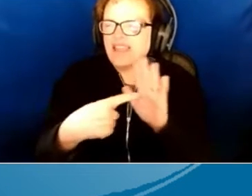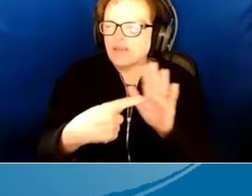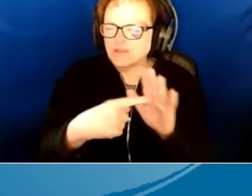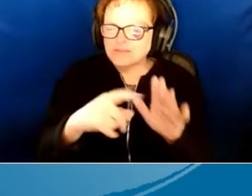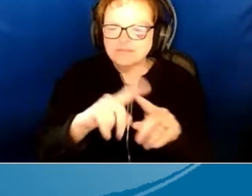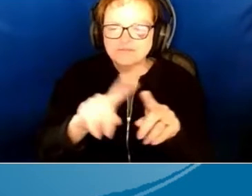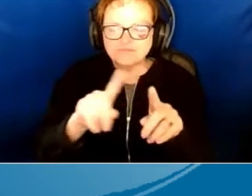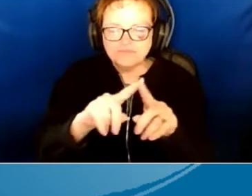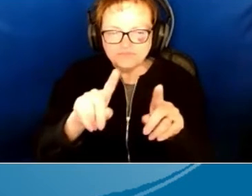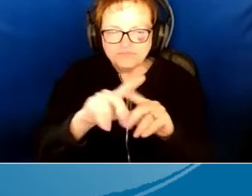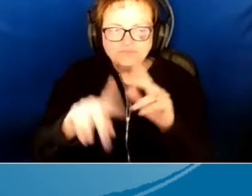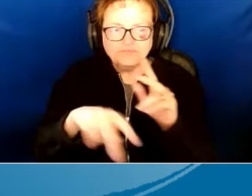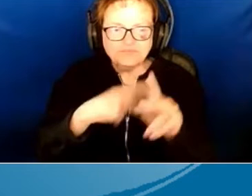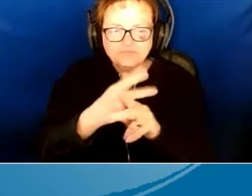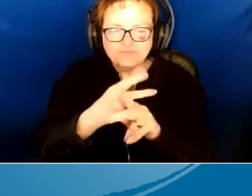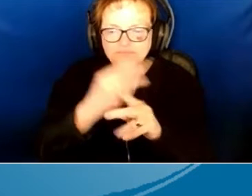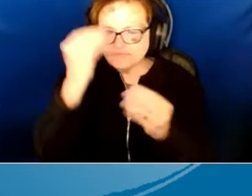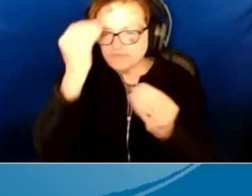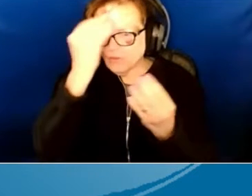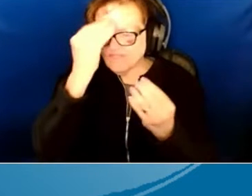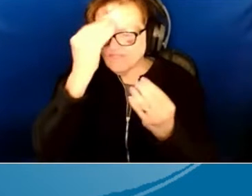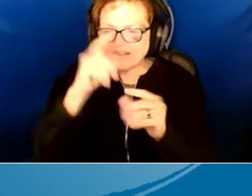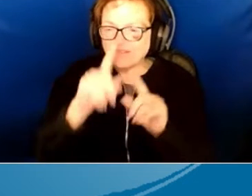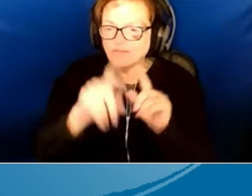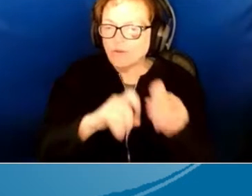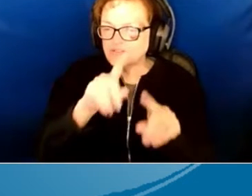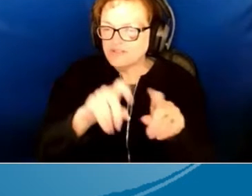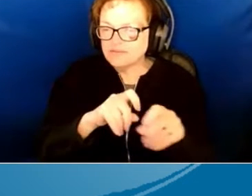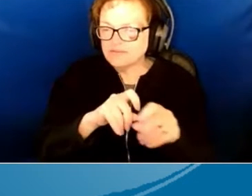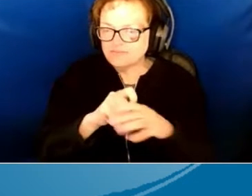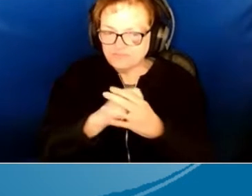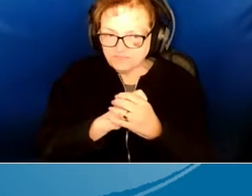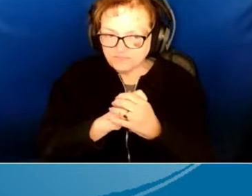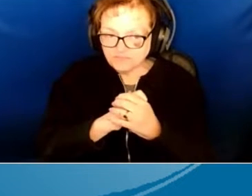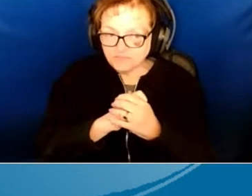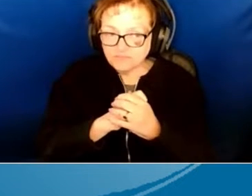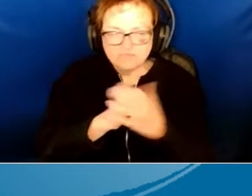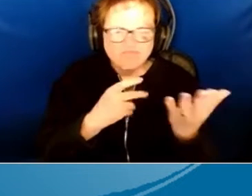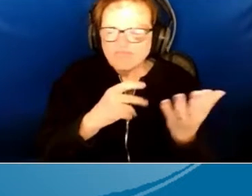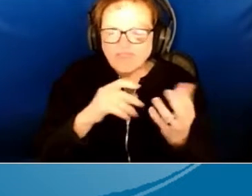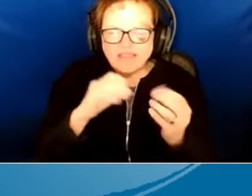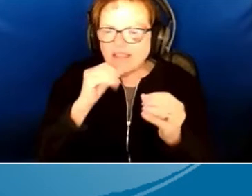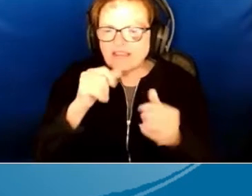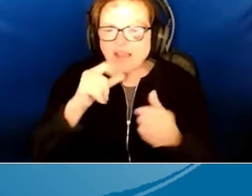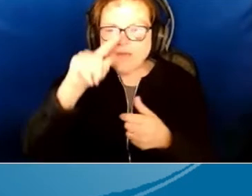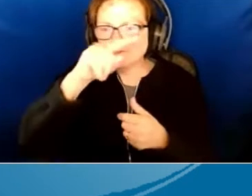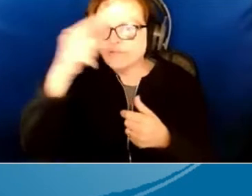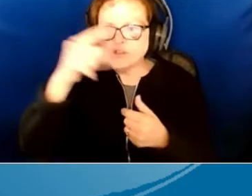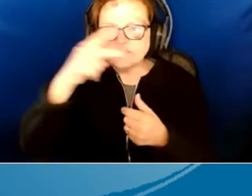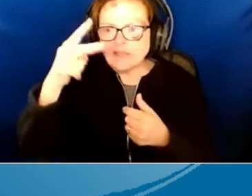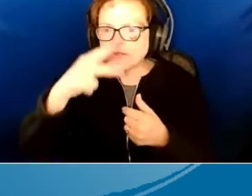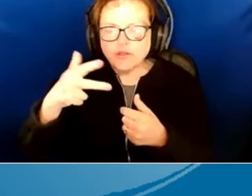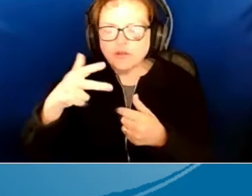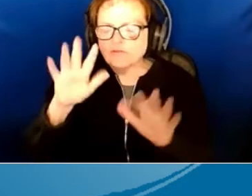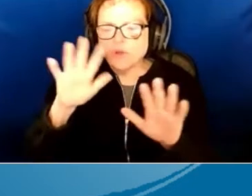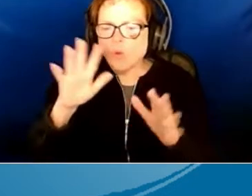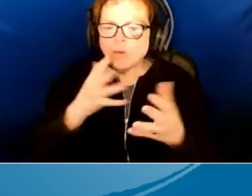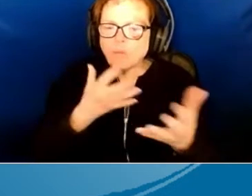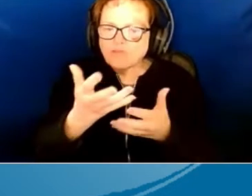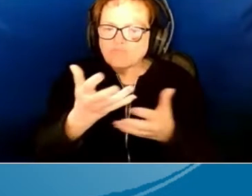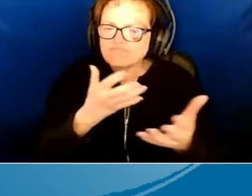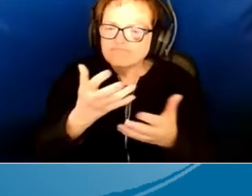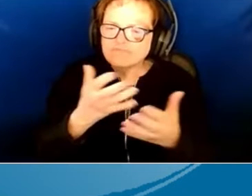some of the different types of reflective questions that you can ask. Again, they don't go in any particular order. We want this to flow like a natural